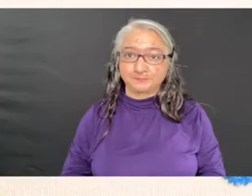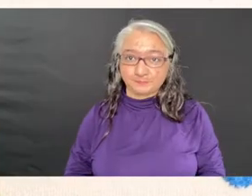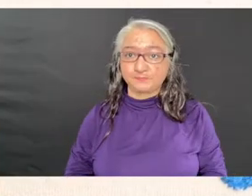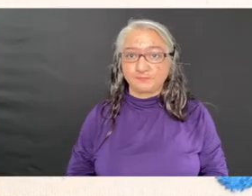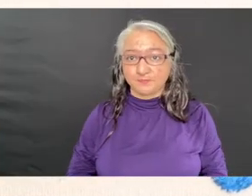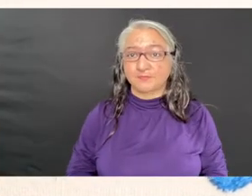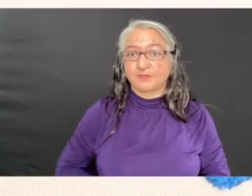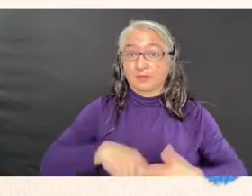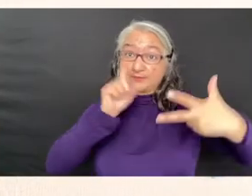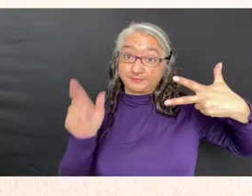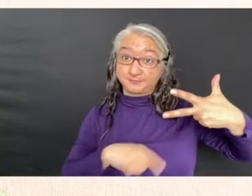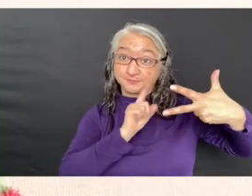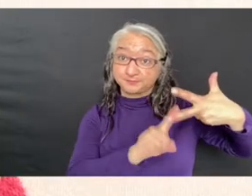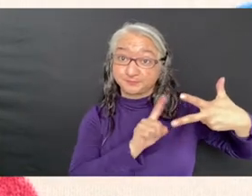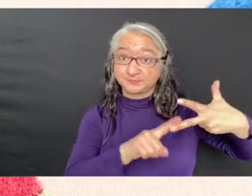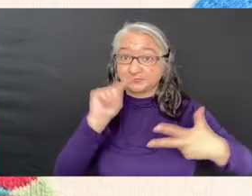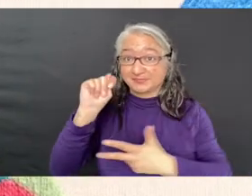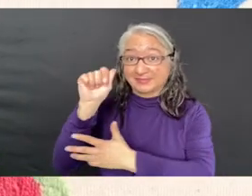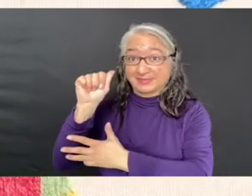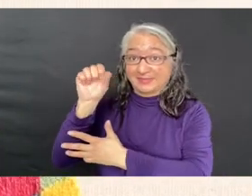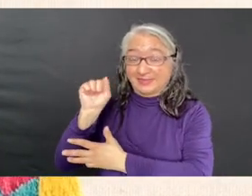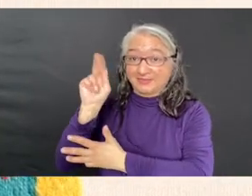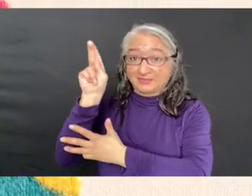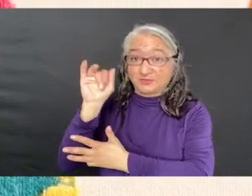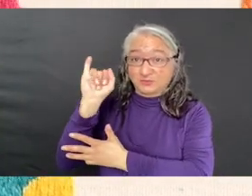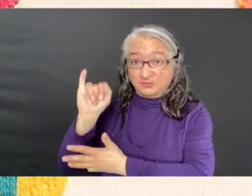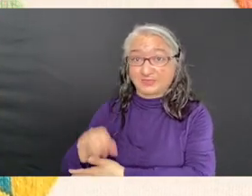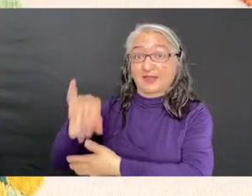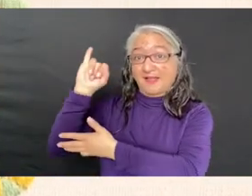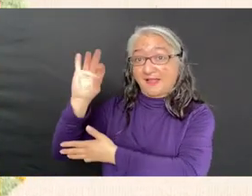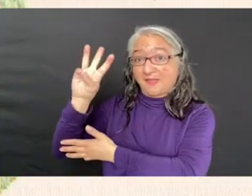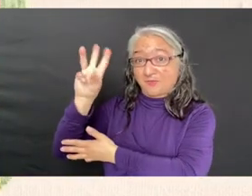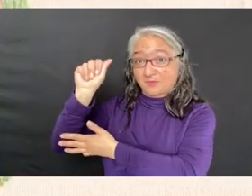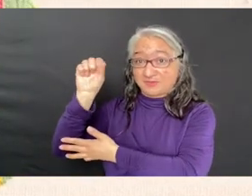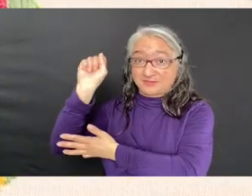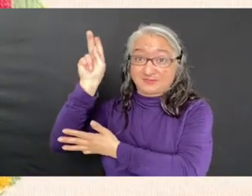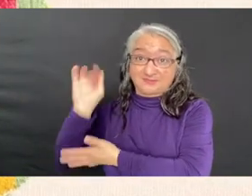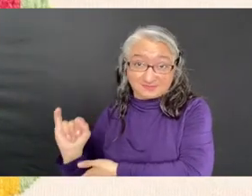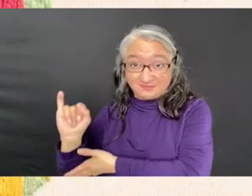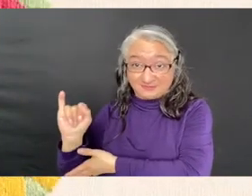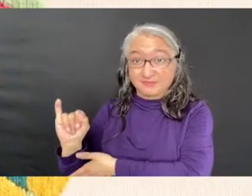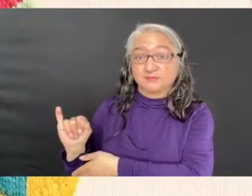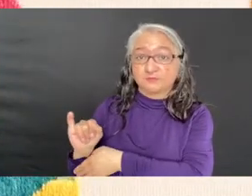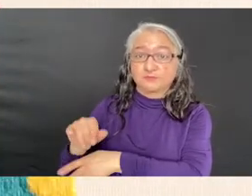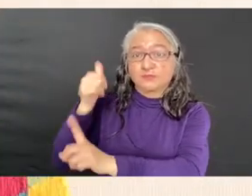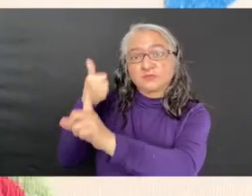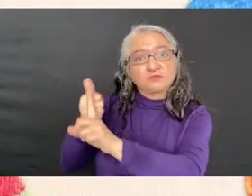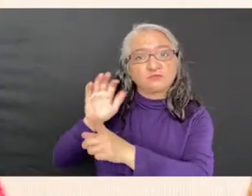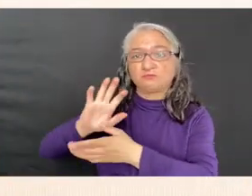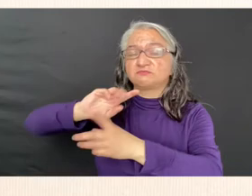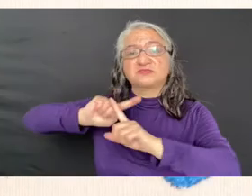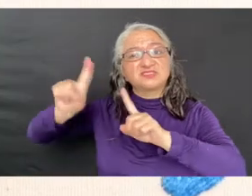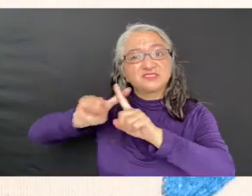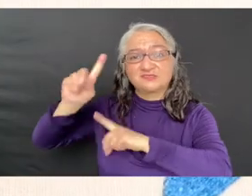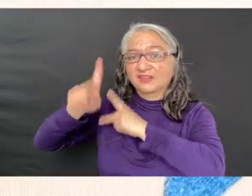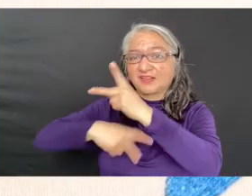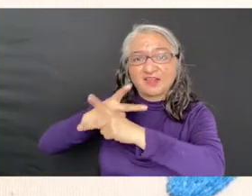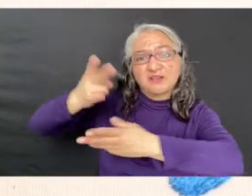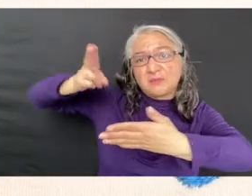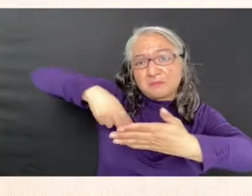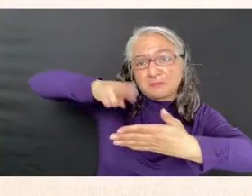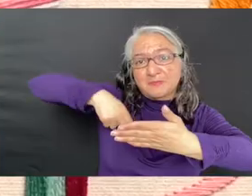This is the work of Takashi Iwasaki. Iwasaki works in a variety of mediums as well, including acrylic,